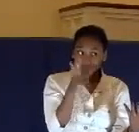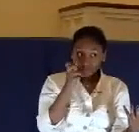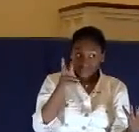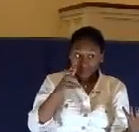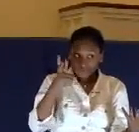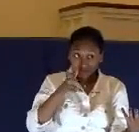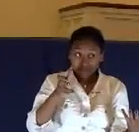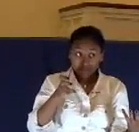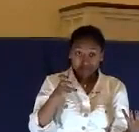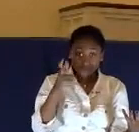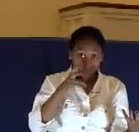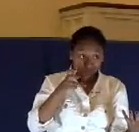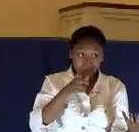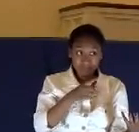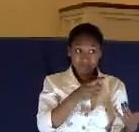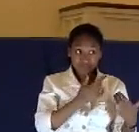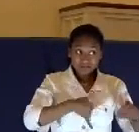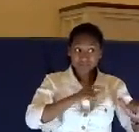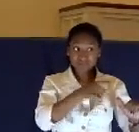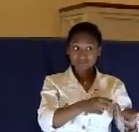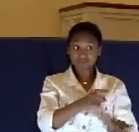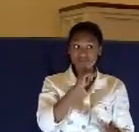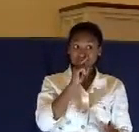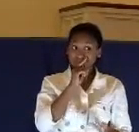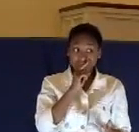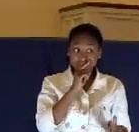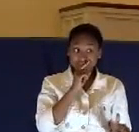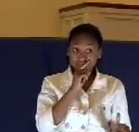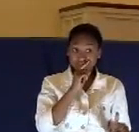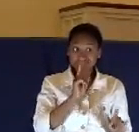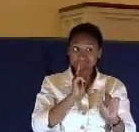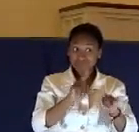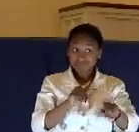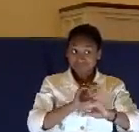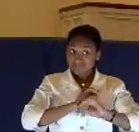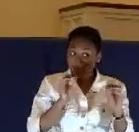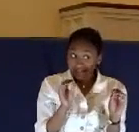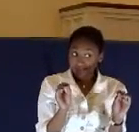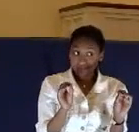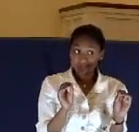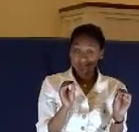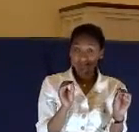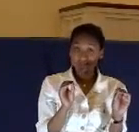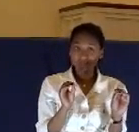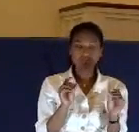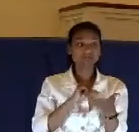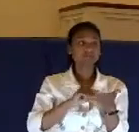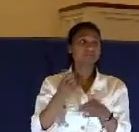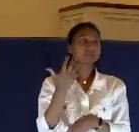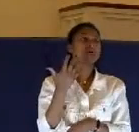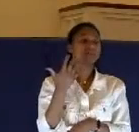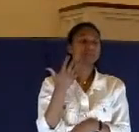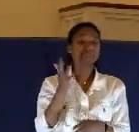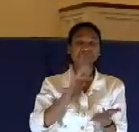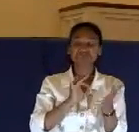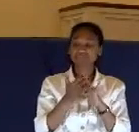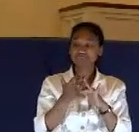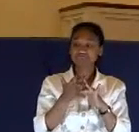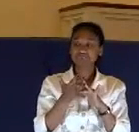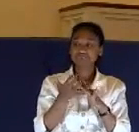all these accusations? And you're not going to say anything? And verse 5, but Jesus yet